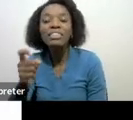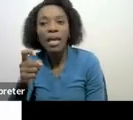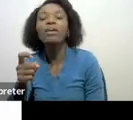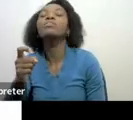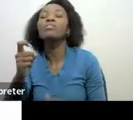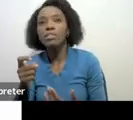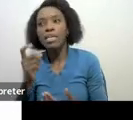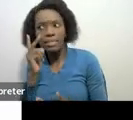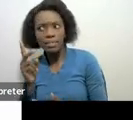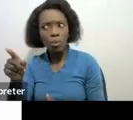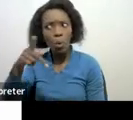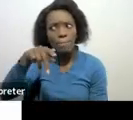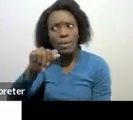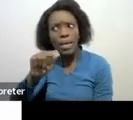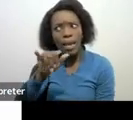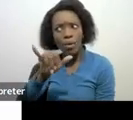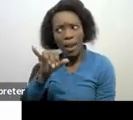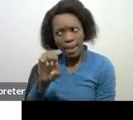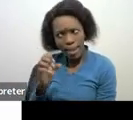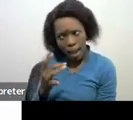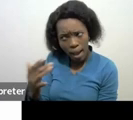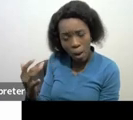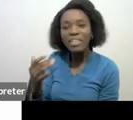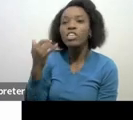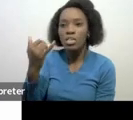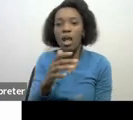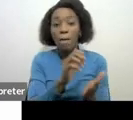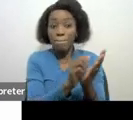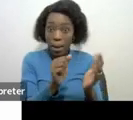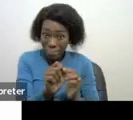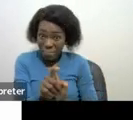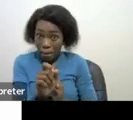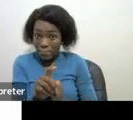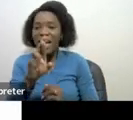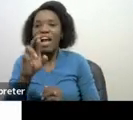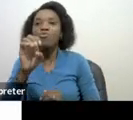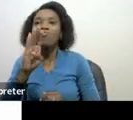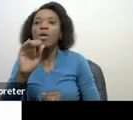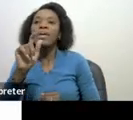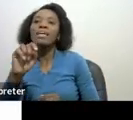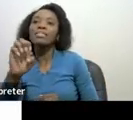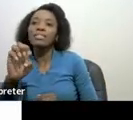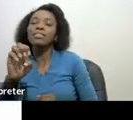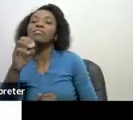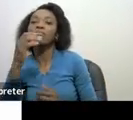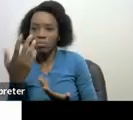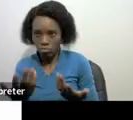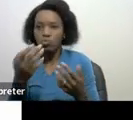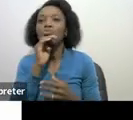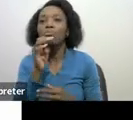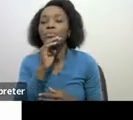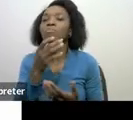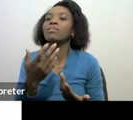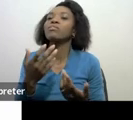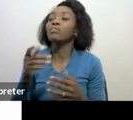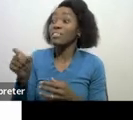employer and then we'll also add this one deduct this one as well or reduce this one from the pay as an withheld and then we